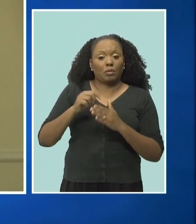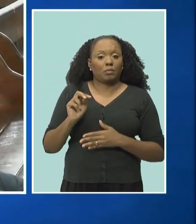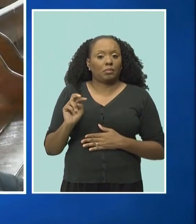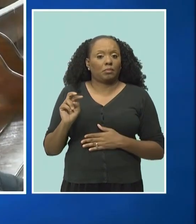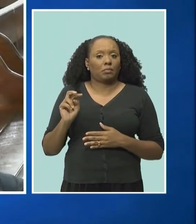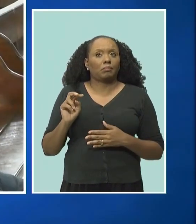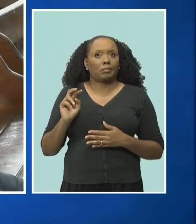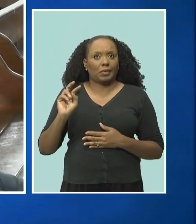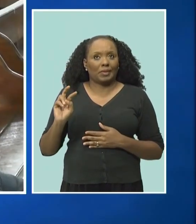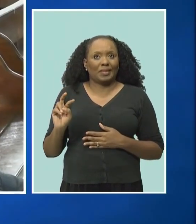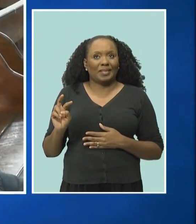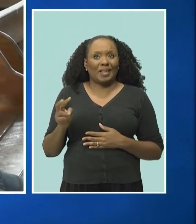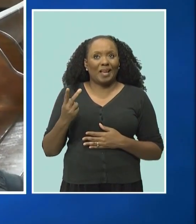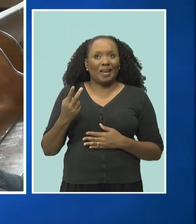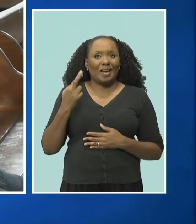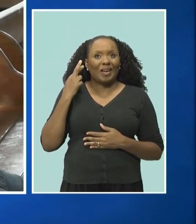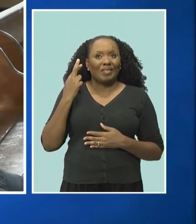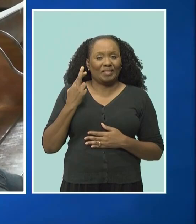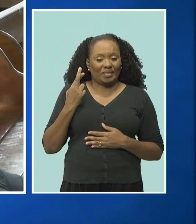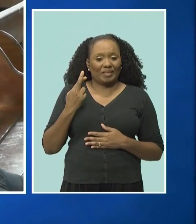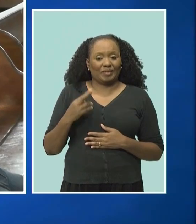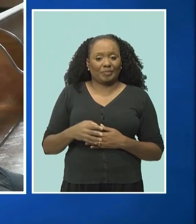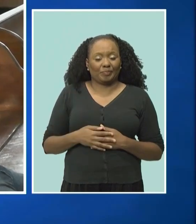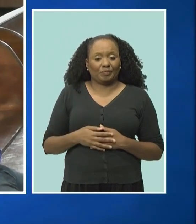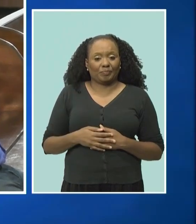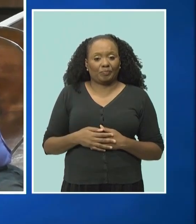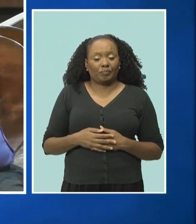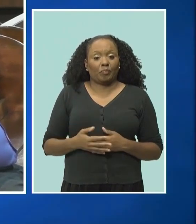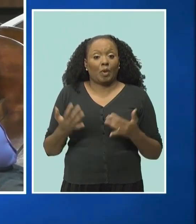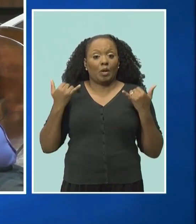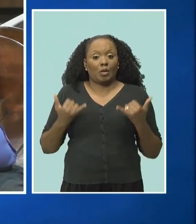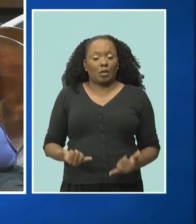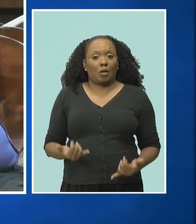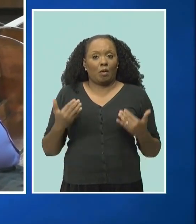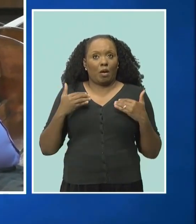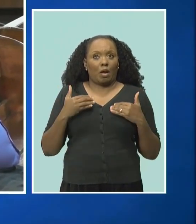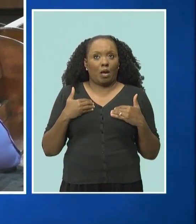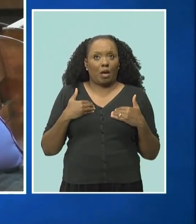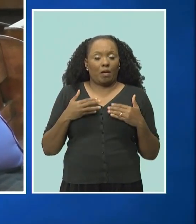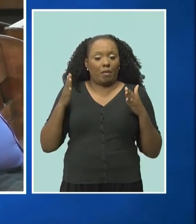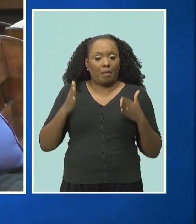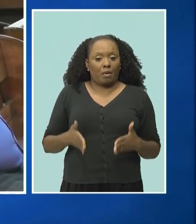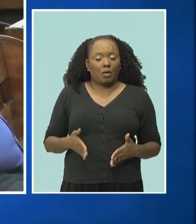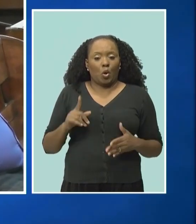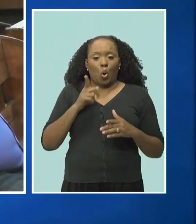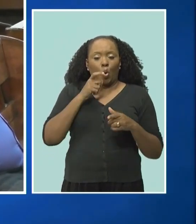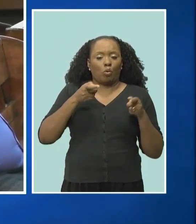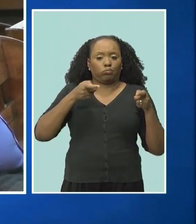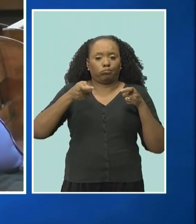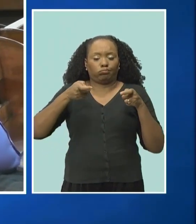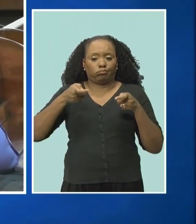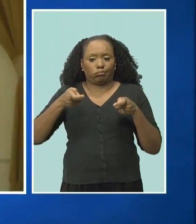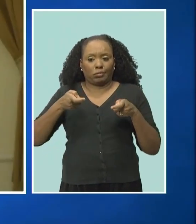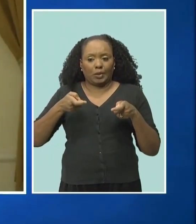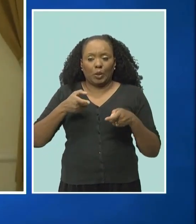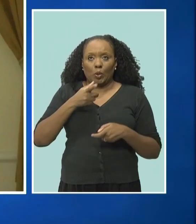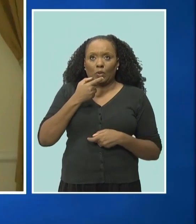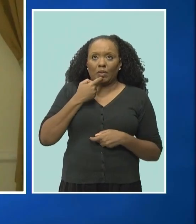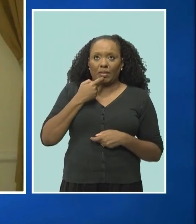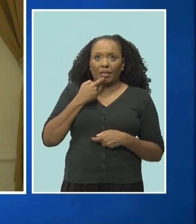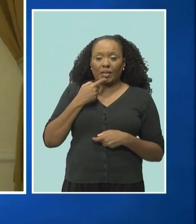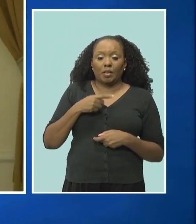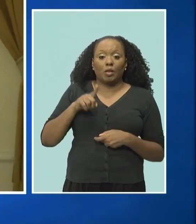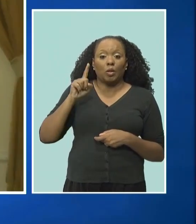is that we now have a regulator who tells the utility that they must buy